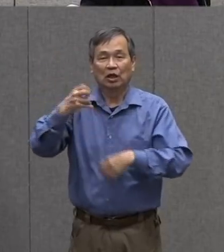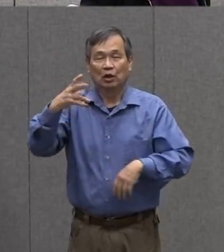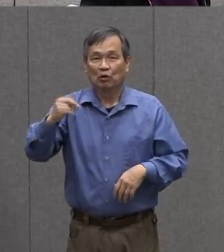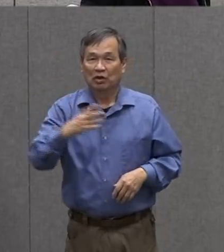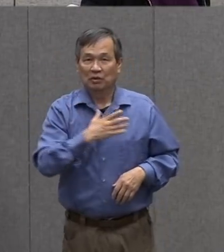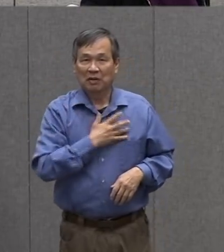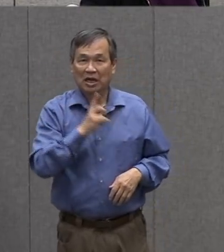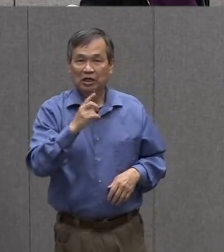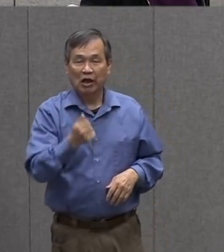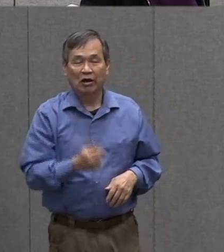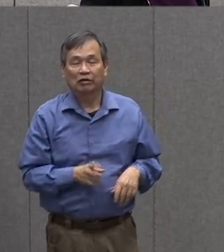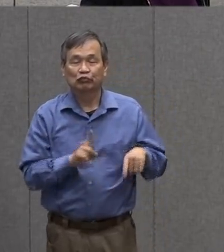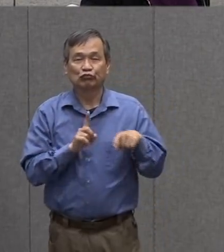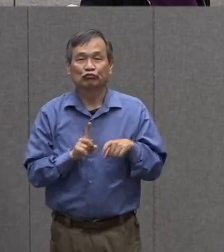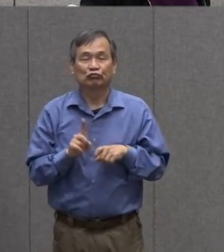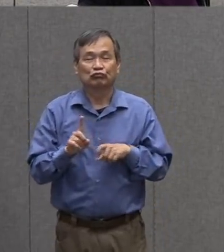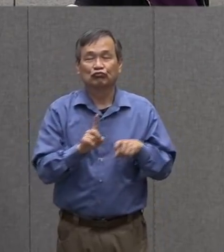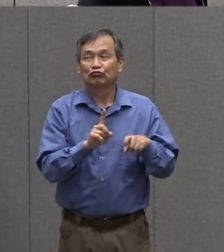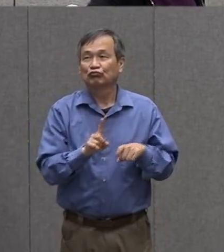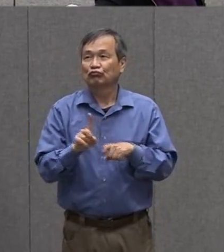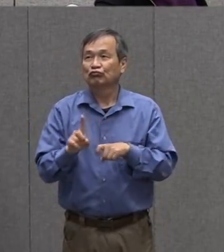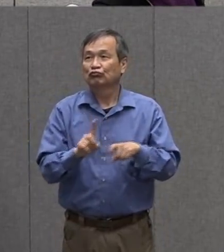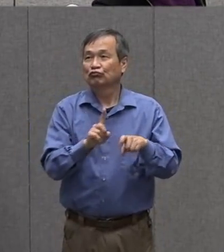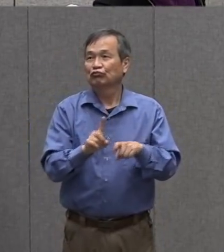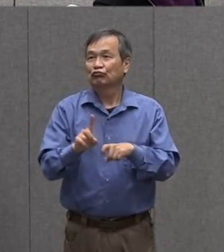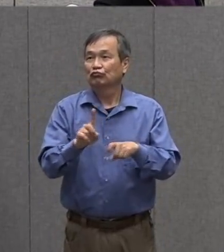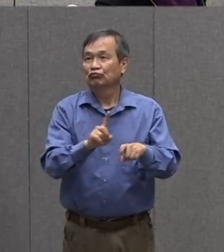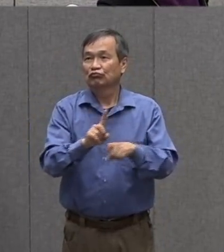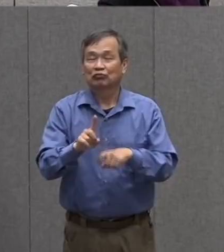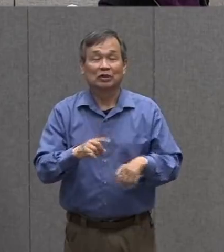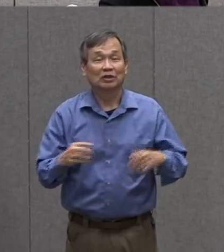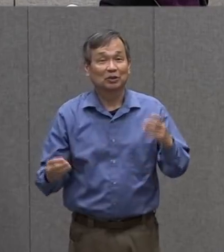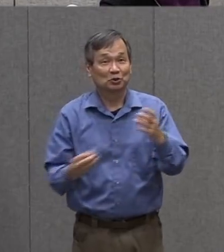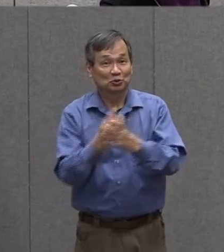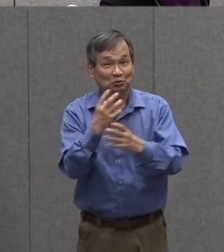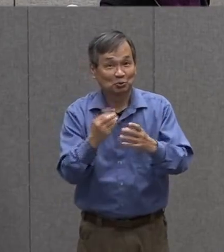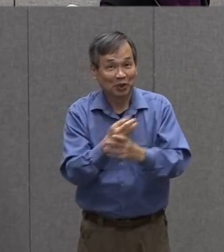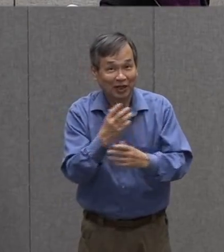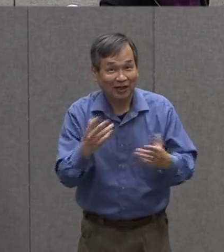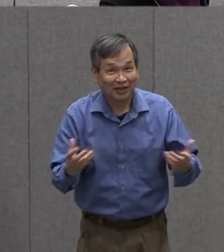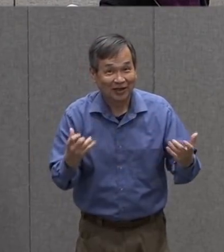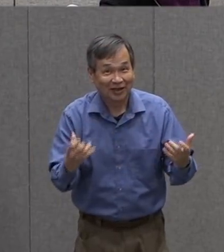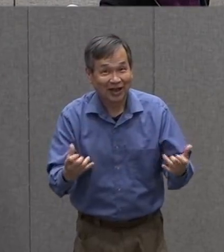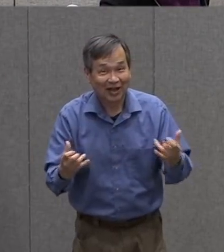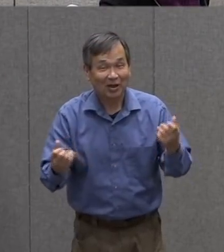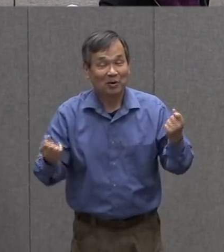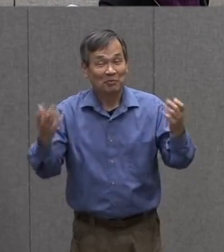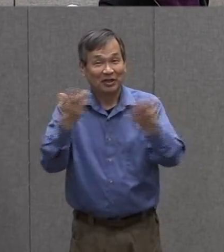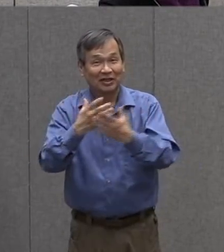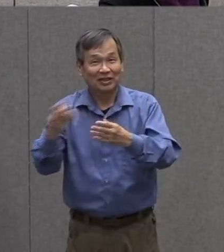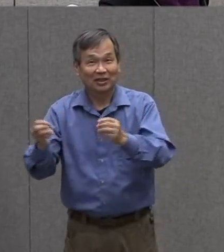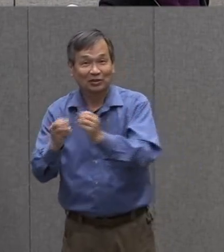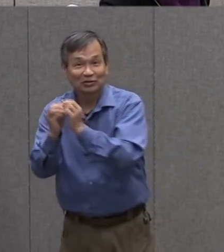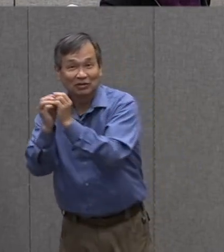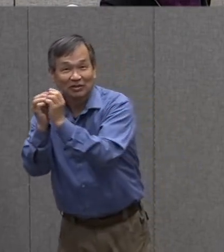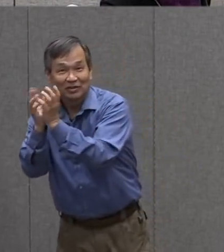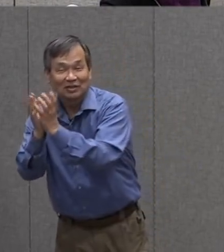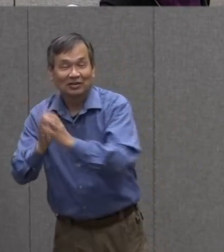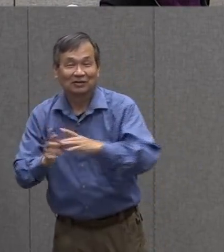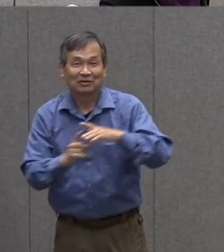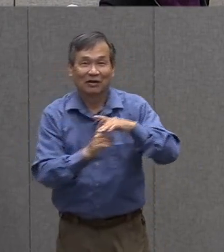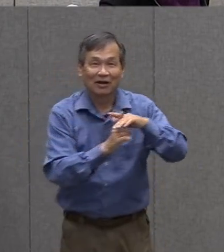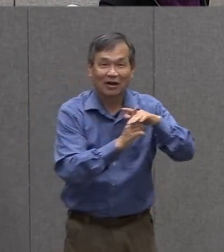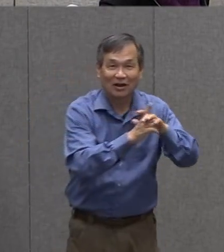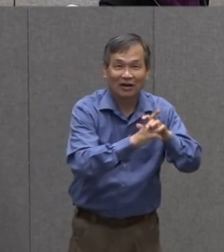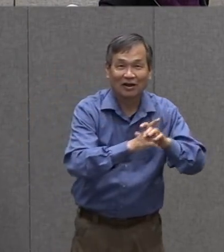dog for a walk because it's spring because a lot of living things are blooming and flowers are coming out